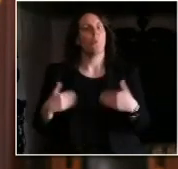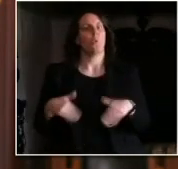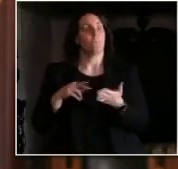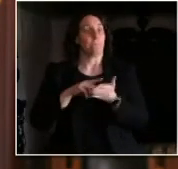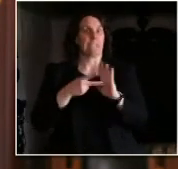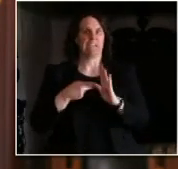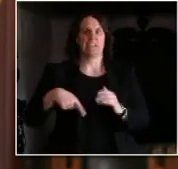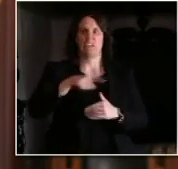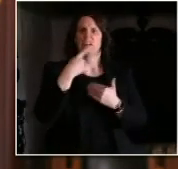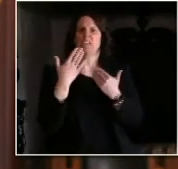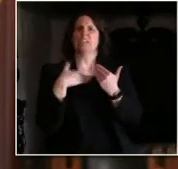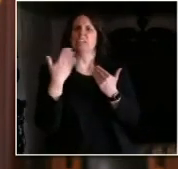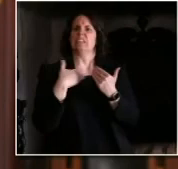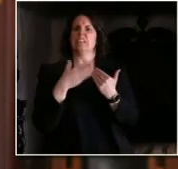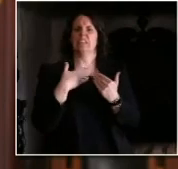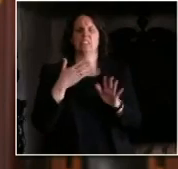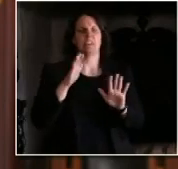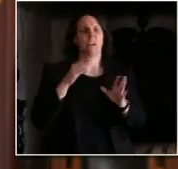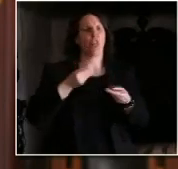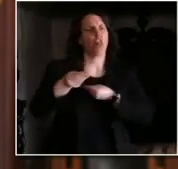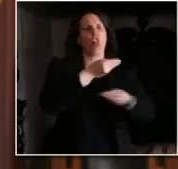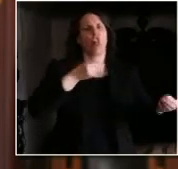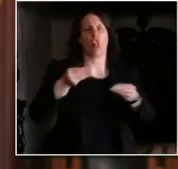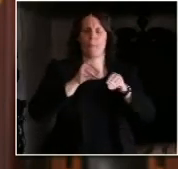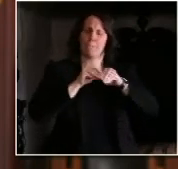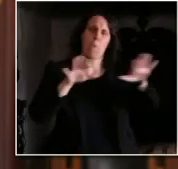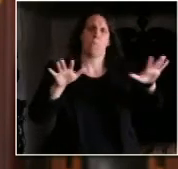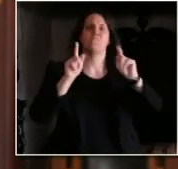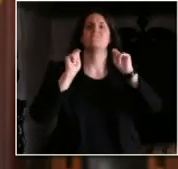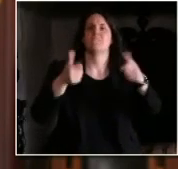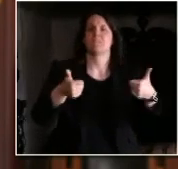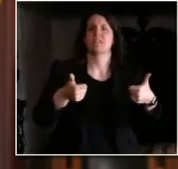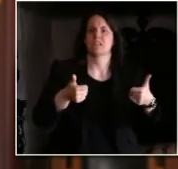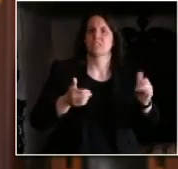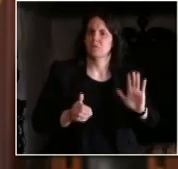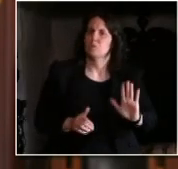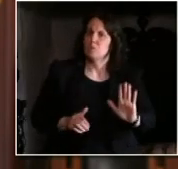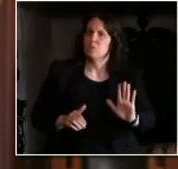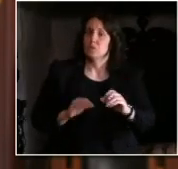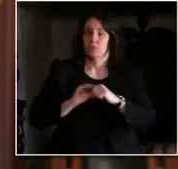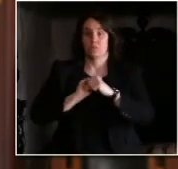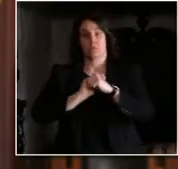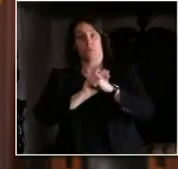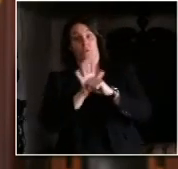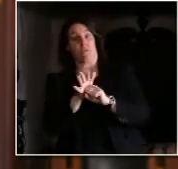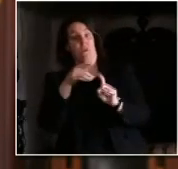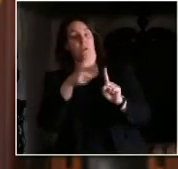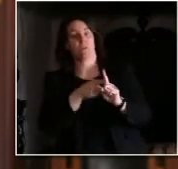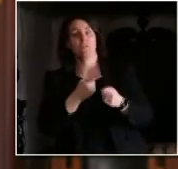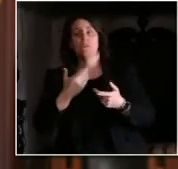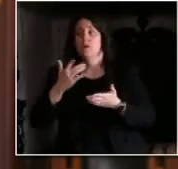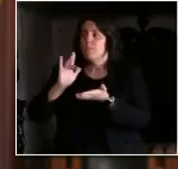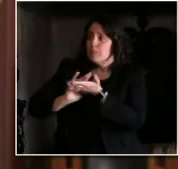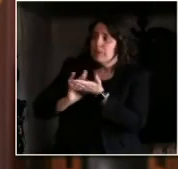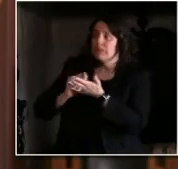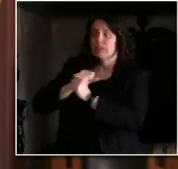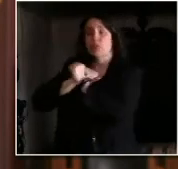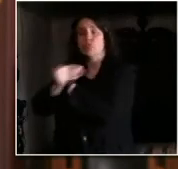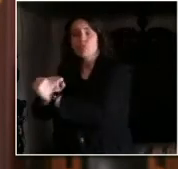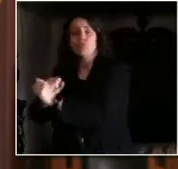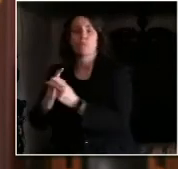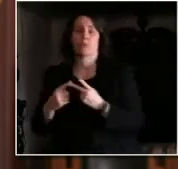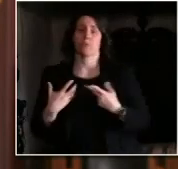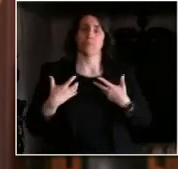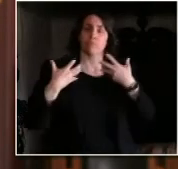communities. There is no medicine for COVID-19, and there is no vaccine. So it is up to us to continue to work